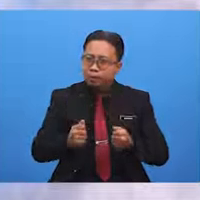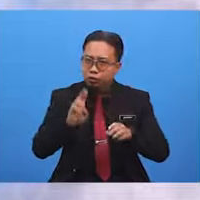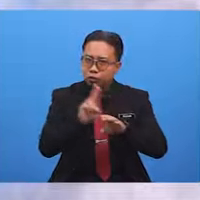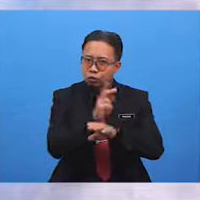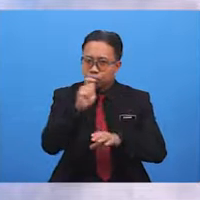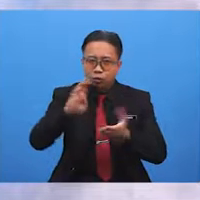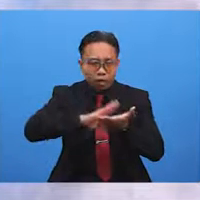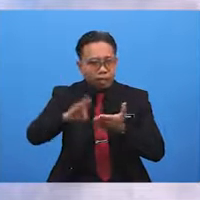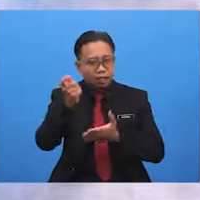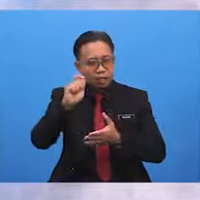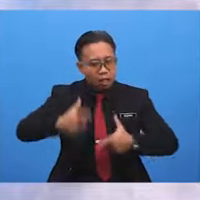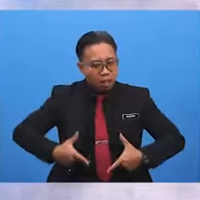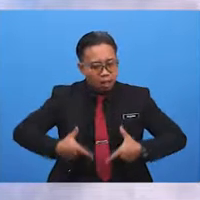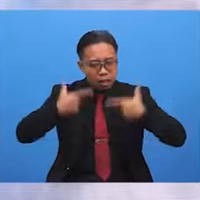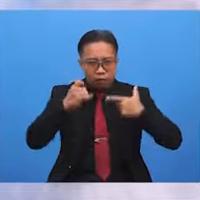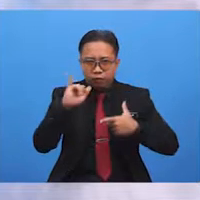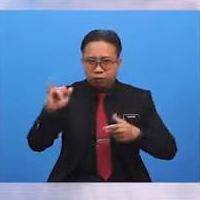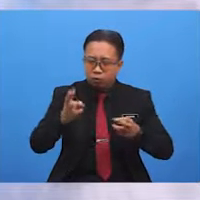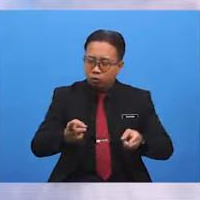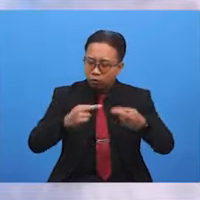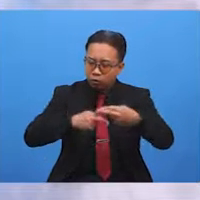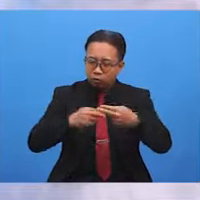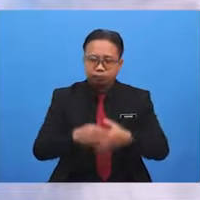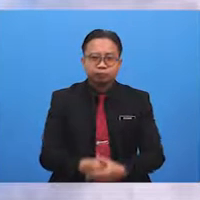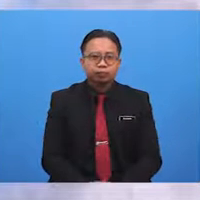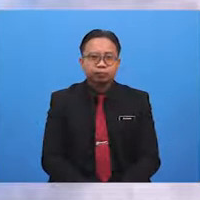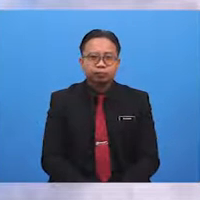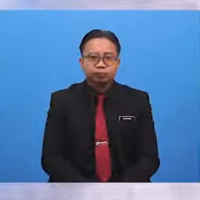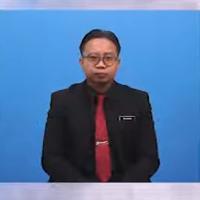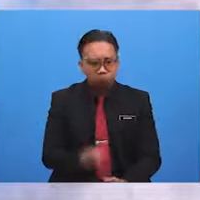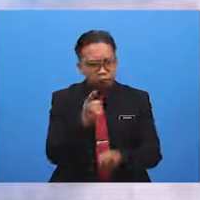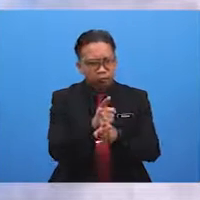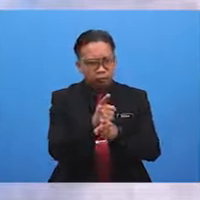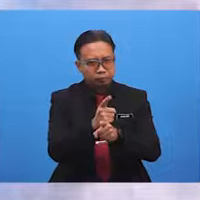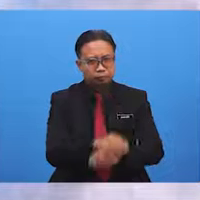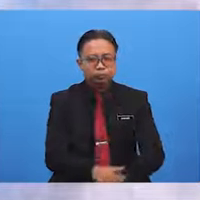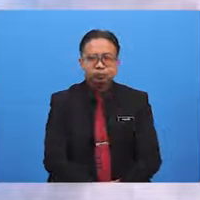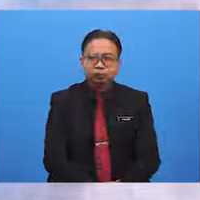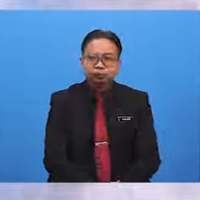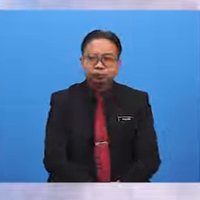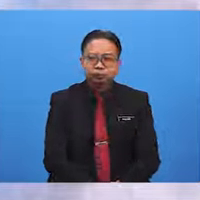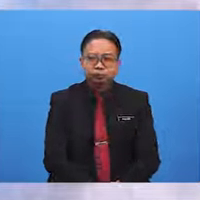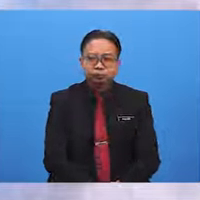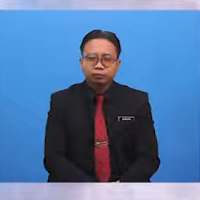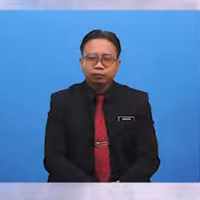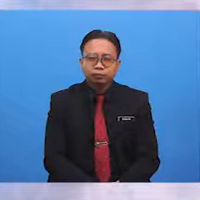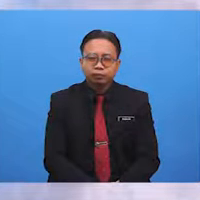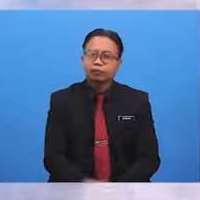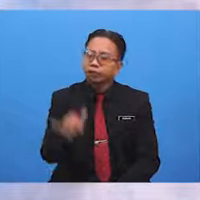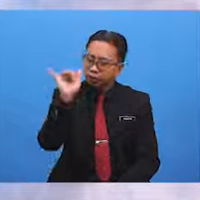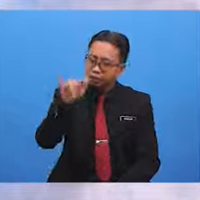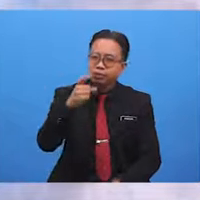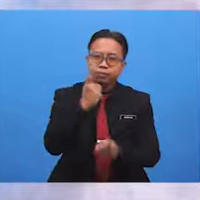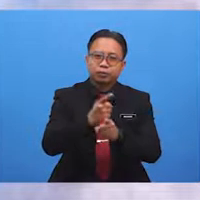Is this question correct? Did I hear you say yes? Well